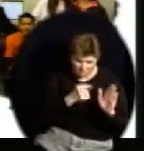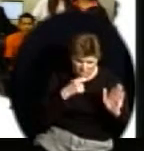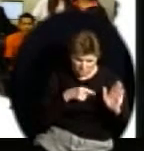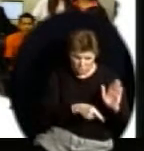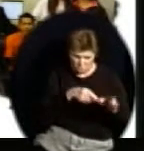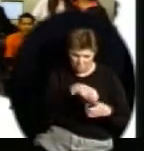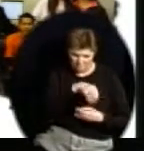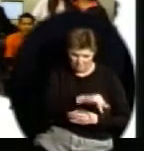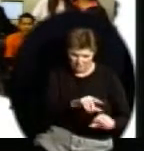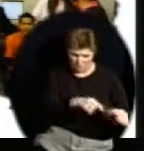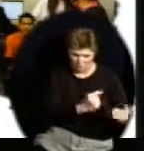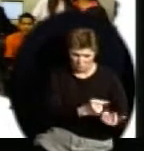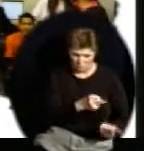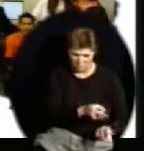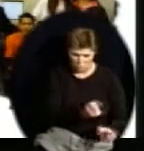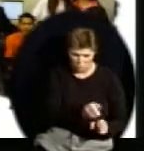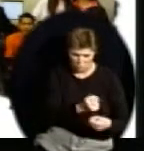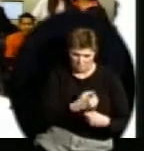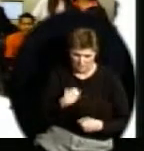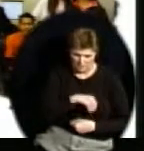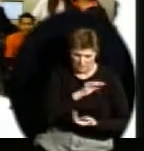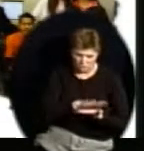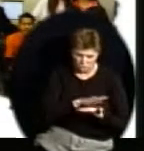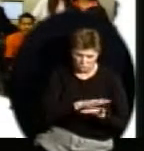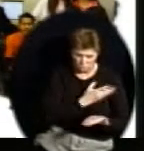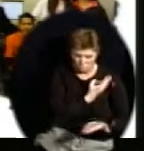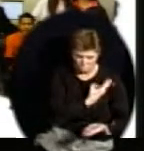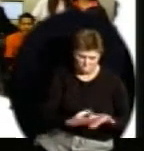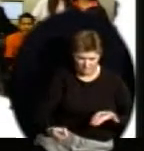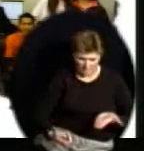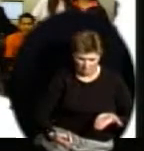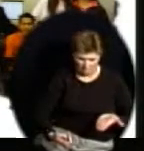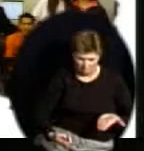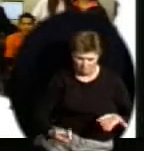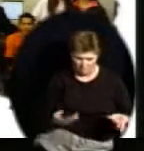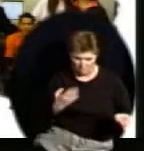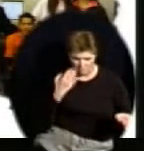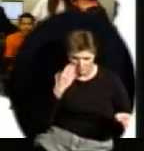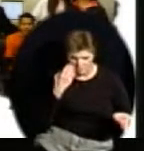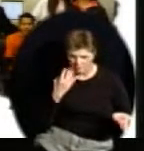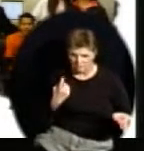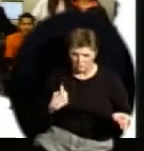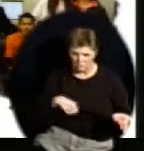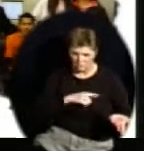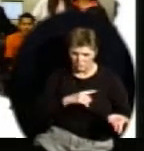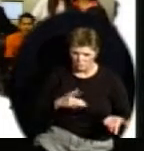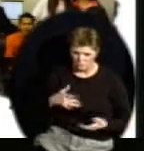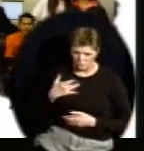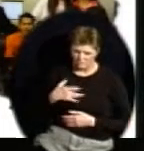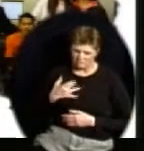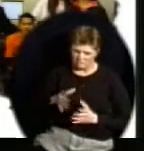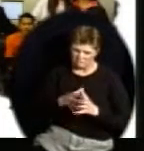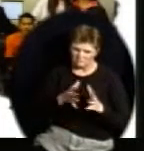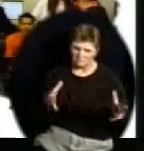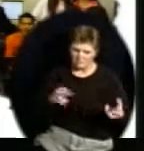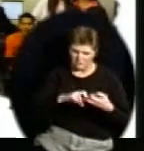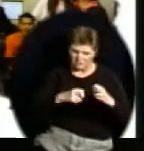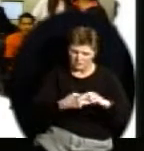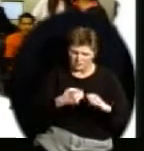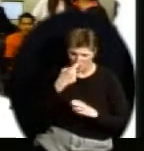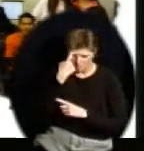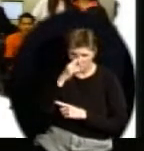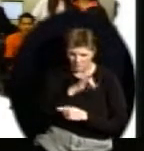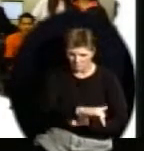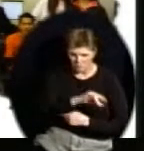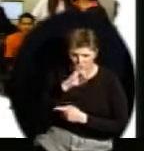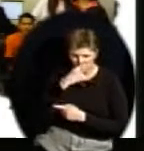didn't help us achieve AYP. You're in the group that didn't score well enough. And we find that there could be great ramifications for children, and we want to very